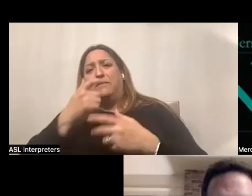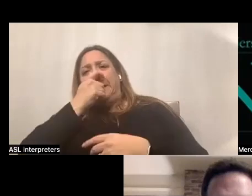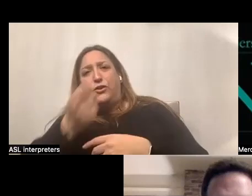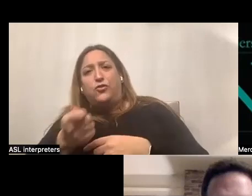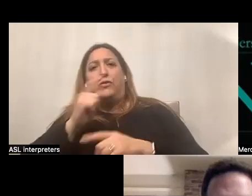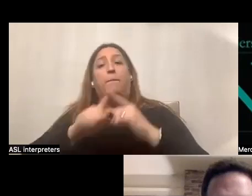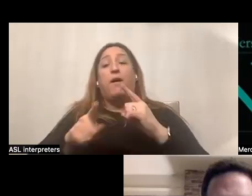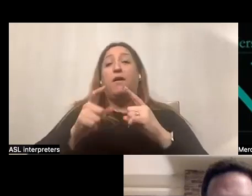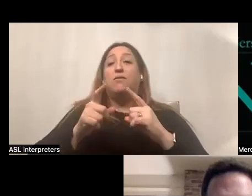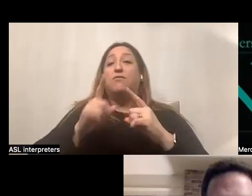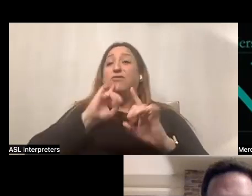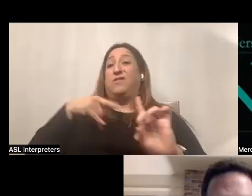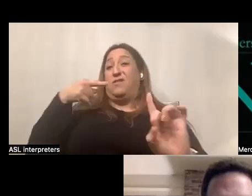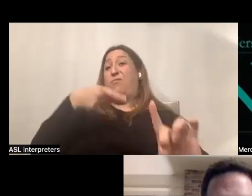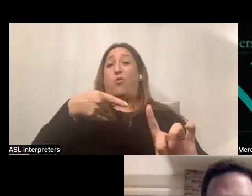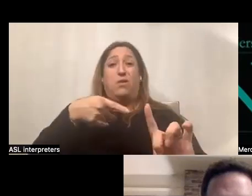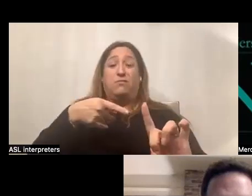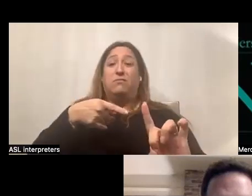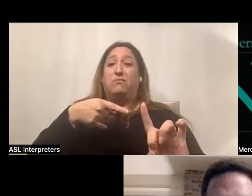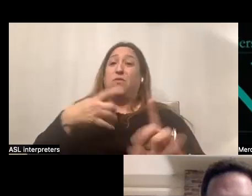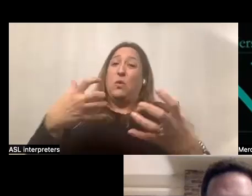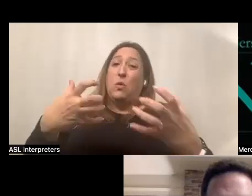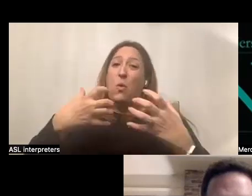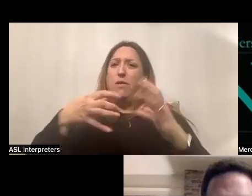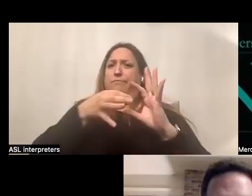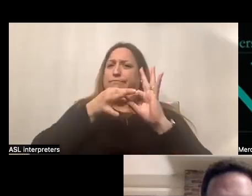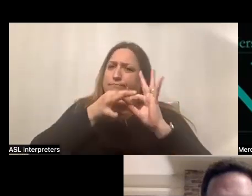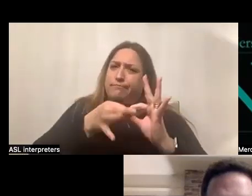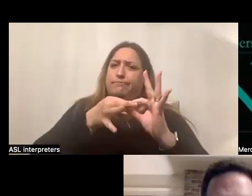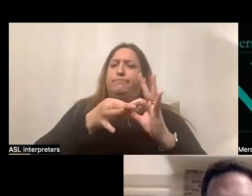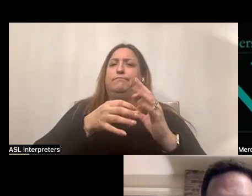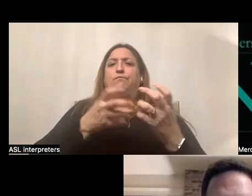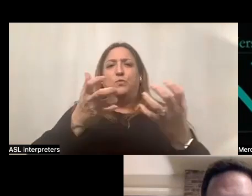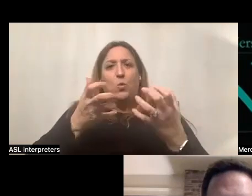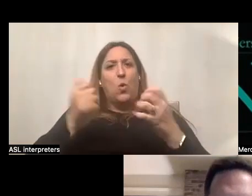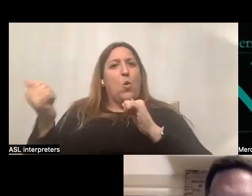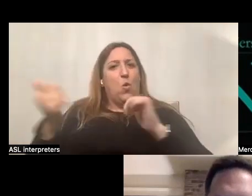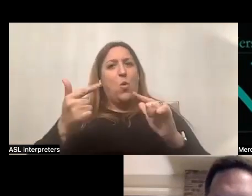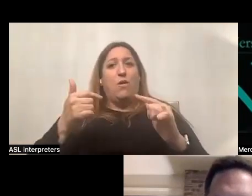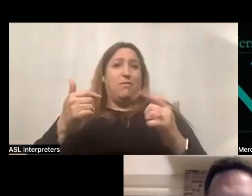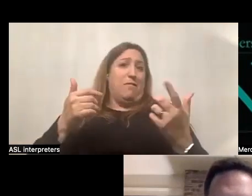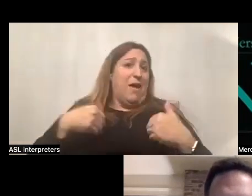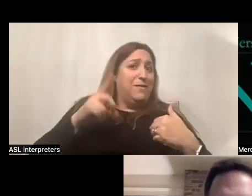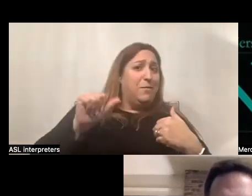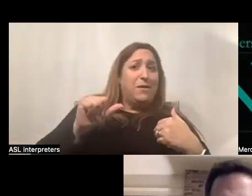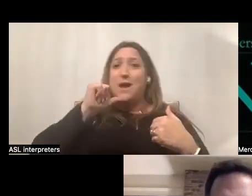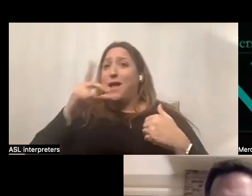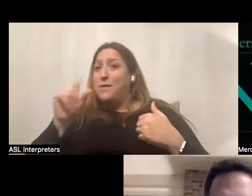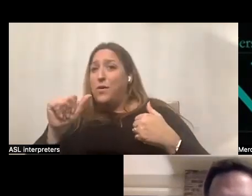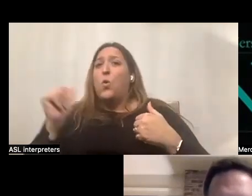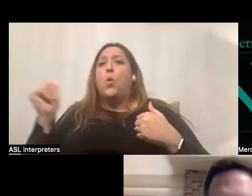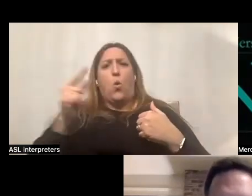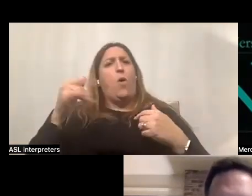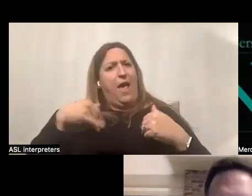think that really it's about wanting to make that connection. Um, and we all have disability or not disability. We all have those circles.